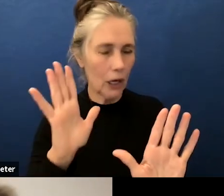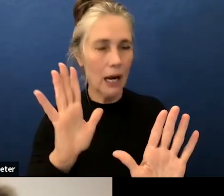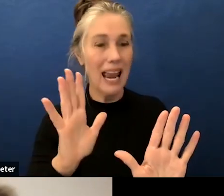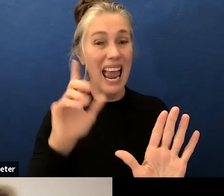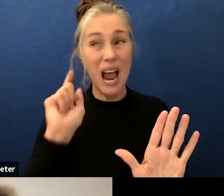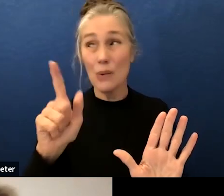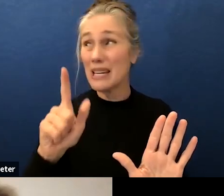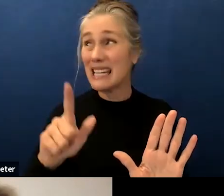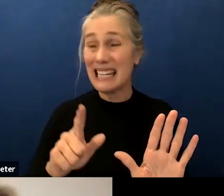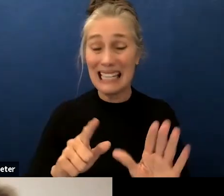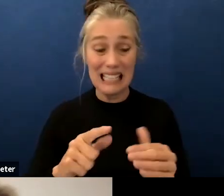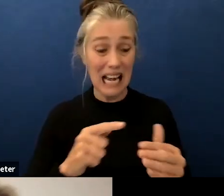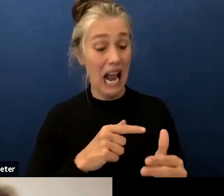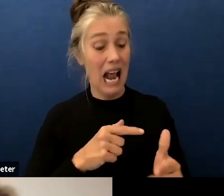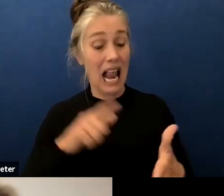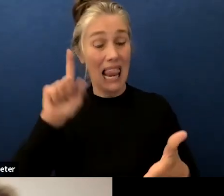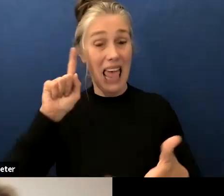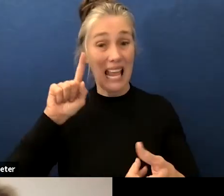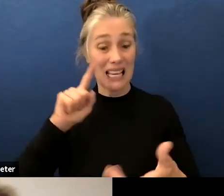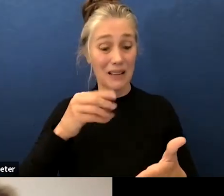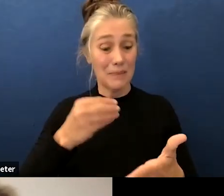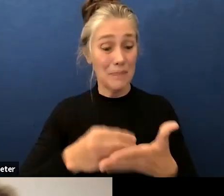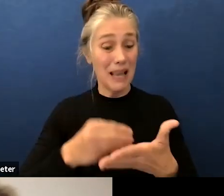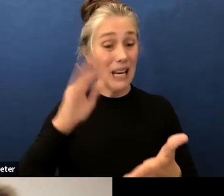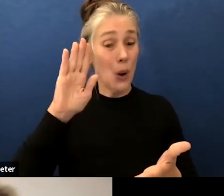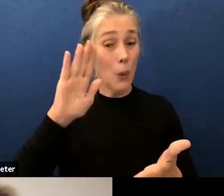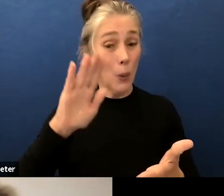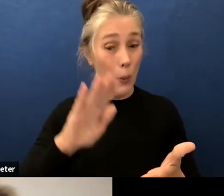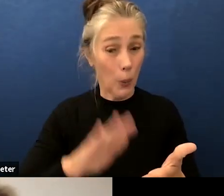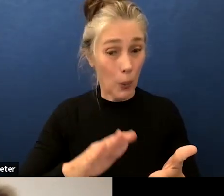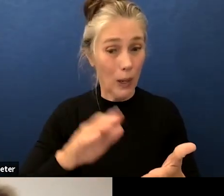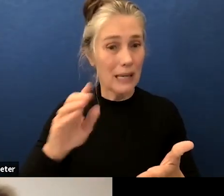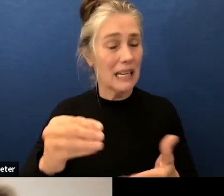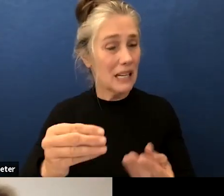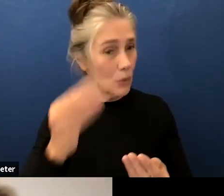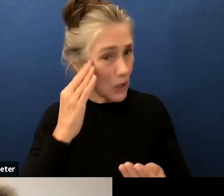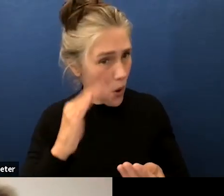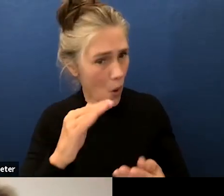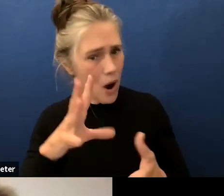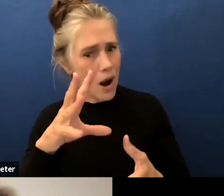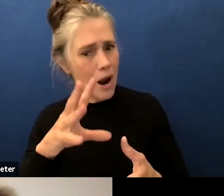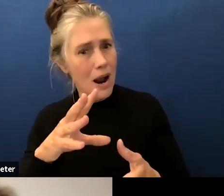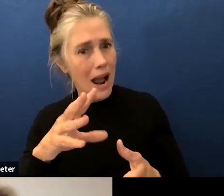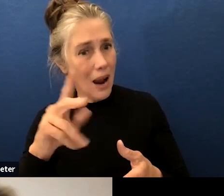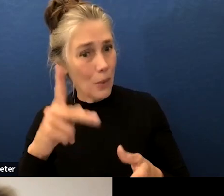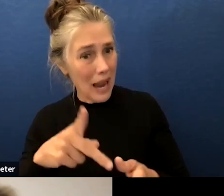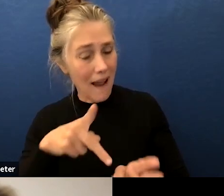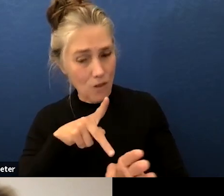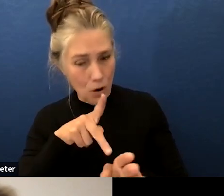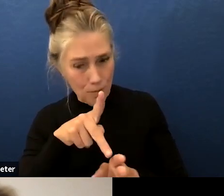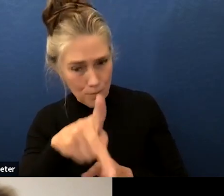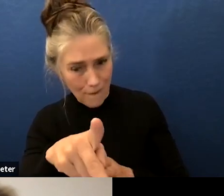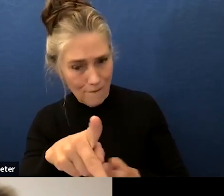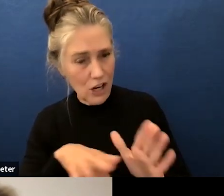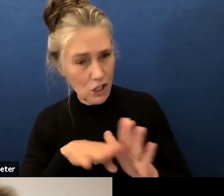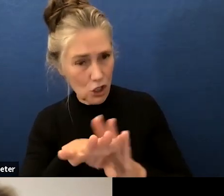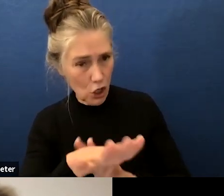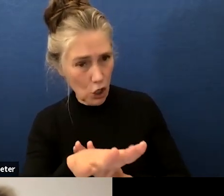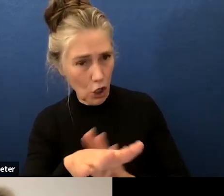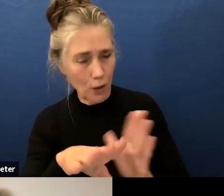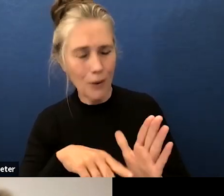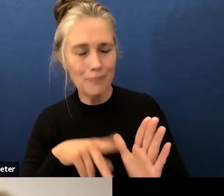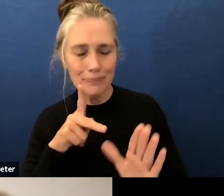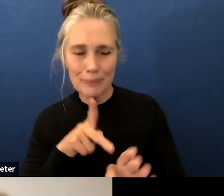continue to use we need to provide more professional learning right we have turnaround with staff and so on we can dip into